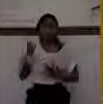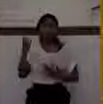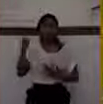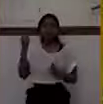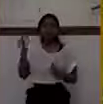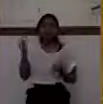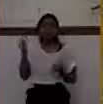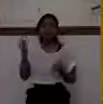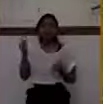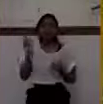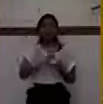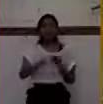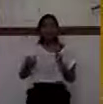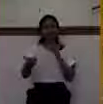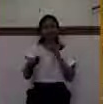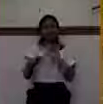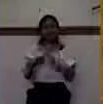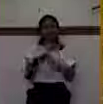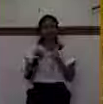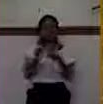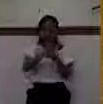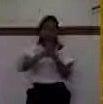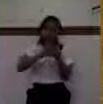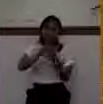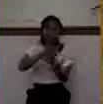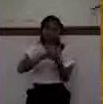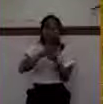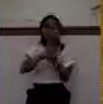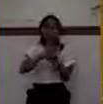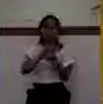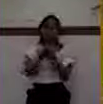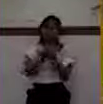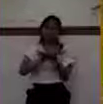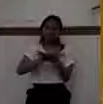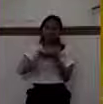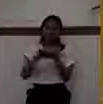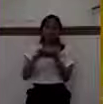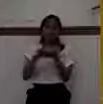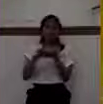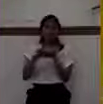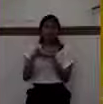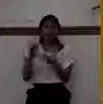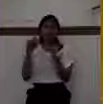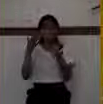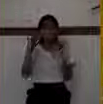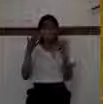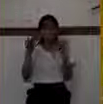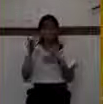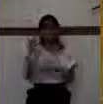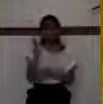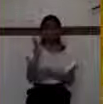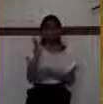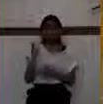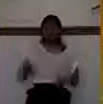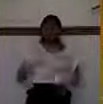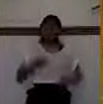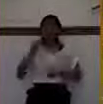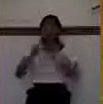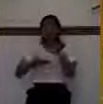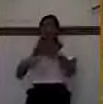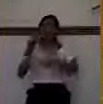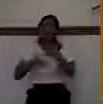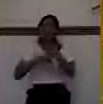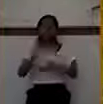He will cleanse you. The sad thing about Rehoboam is he lived this delusion until he died. never truly repented.